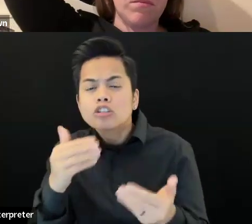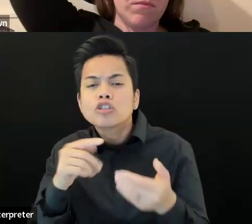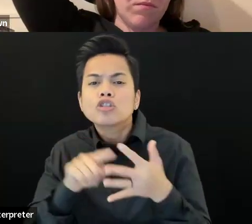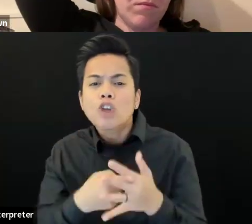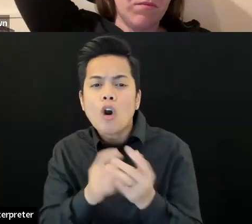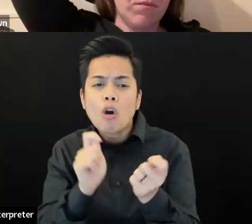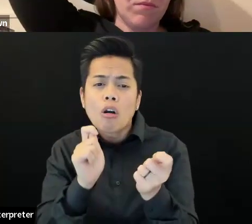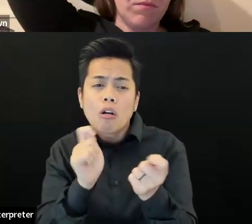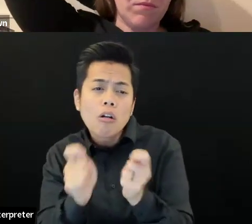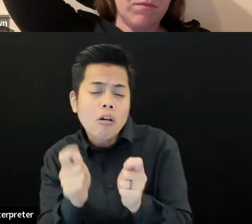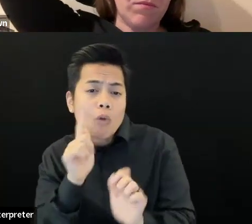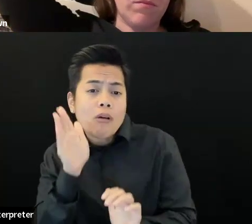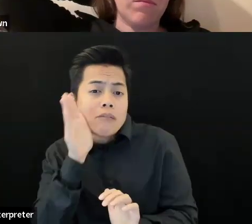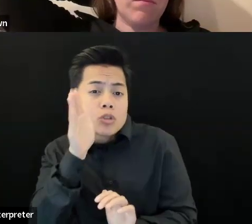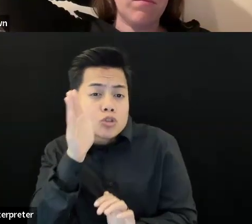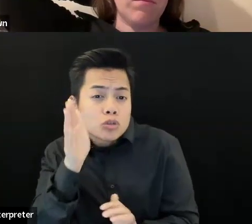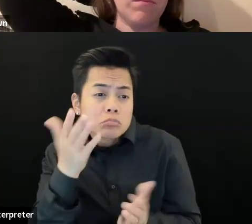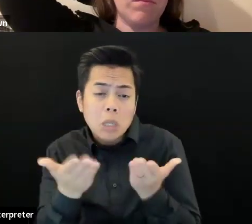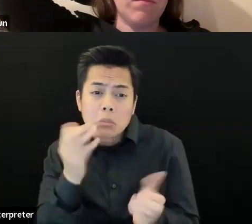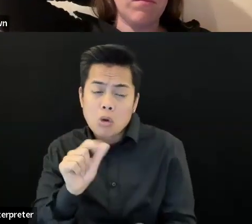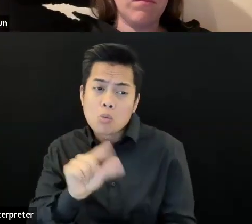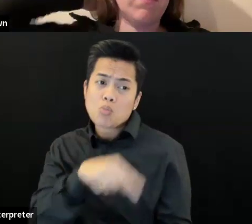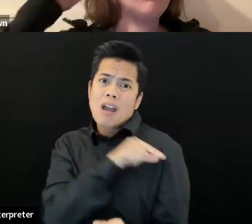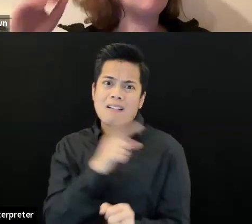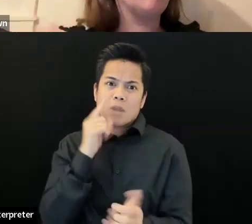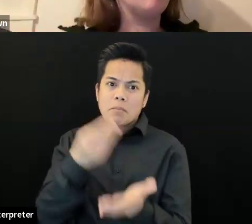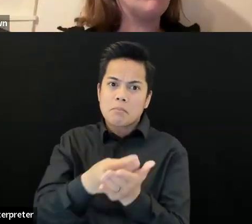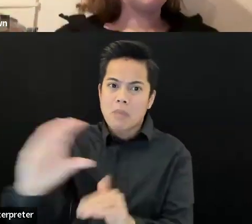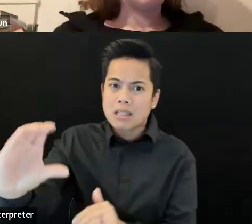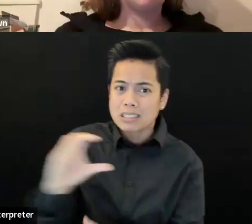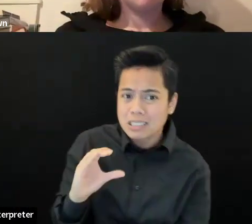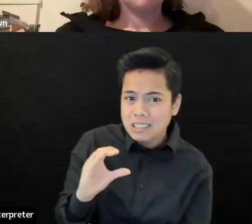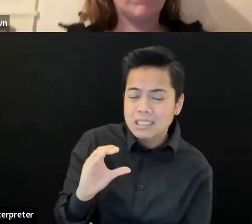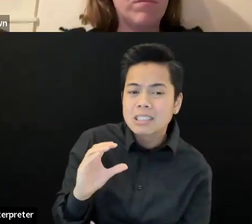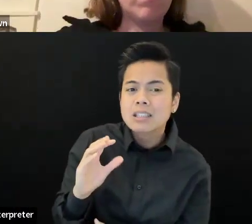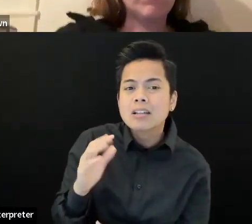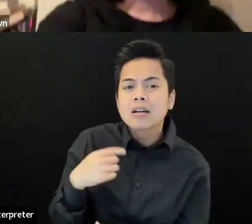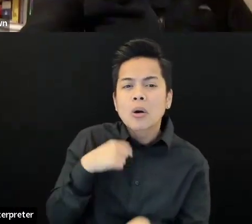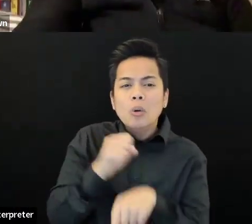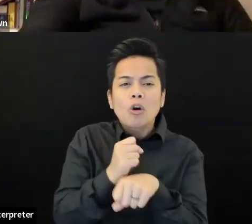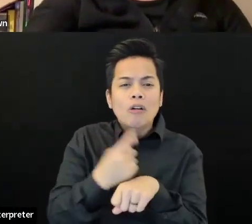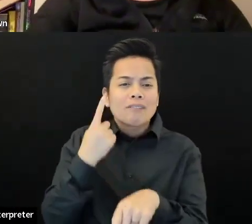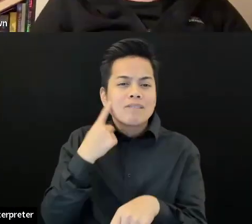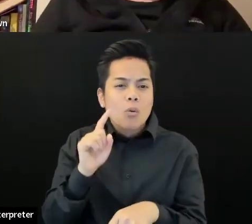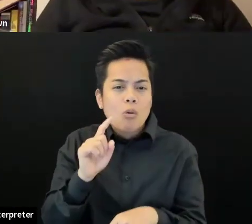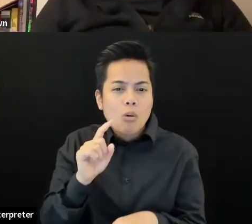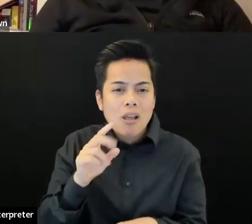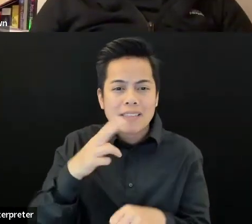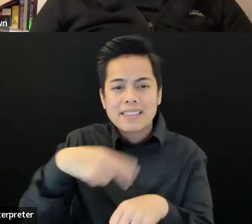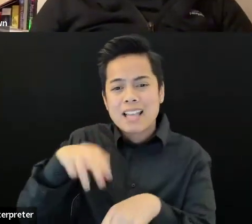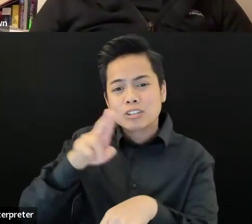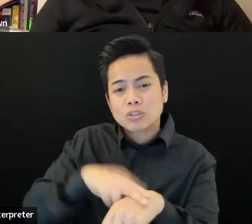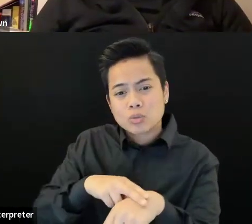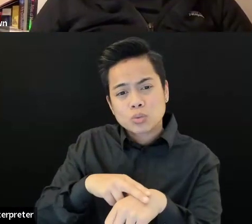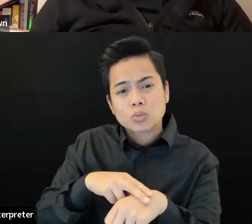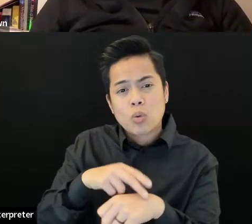give money. That's pretty much what we do, including a grant that is specifically focused on not our